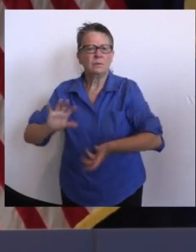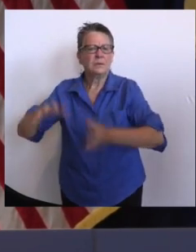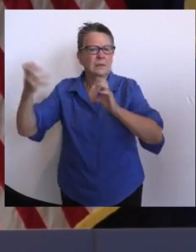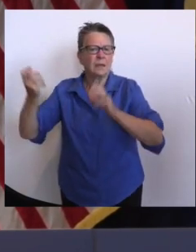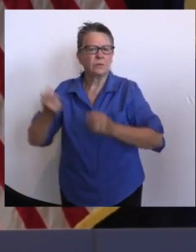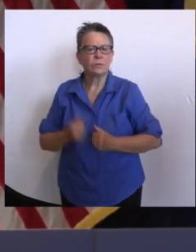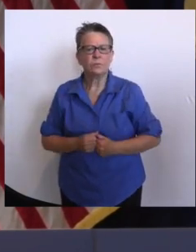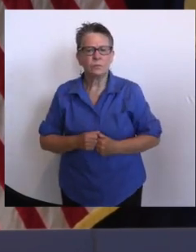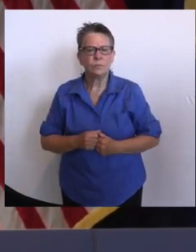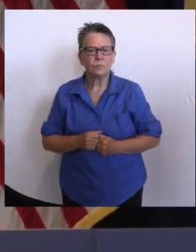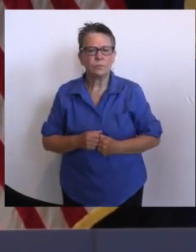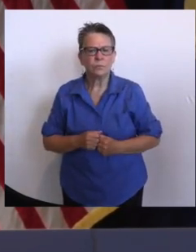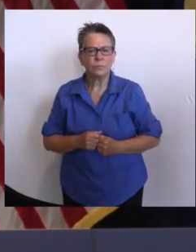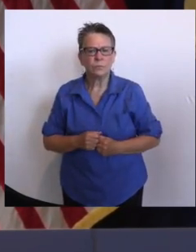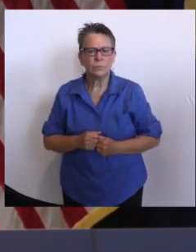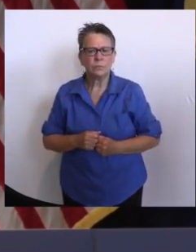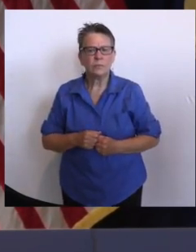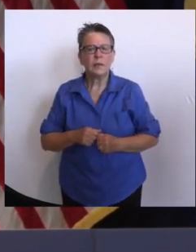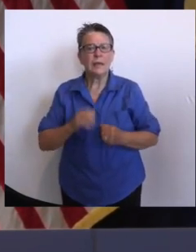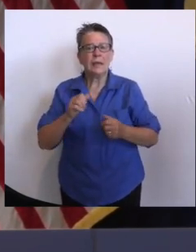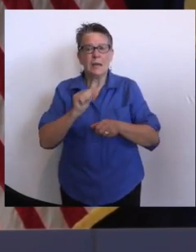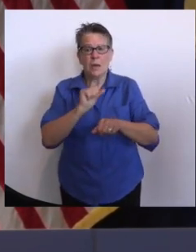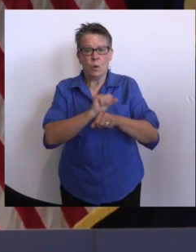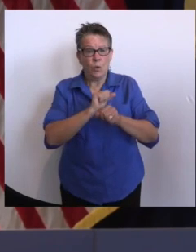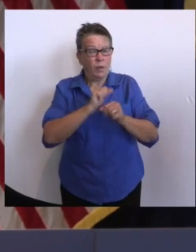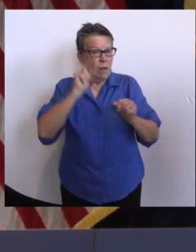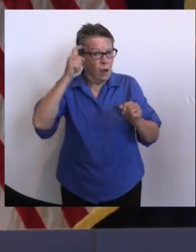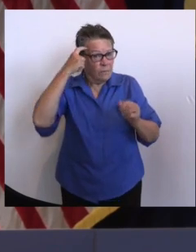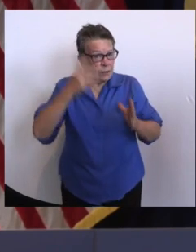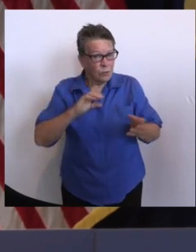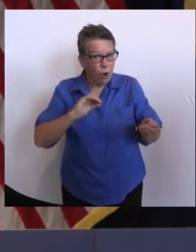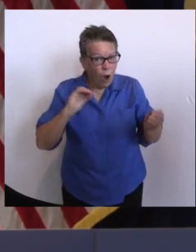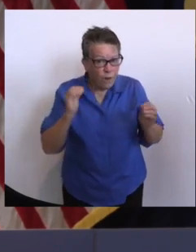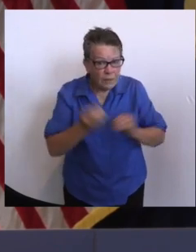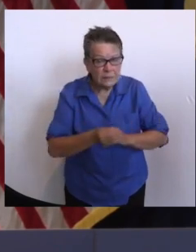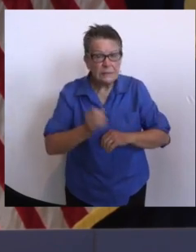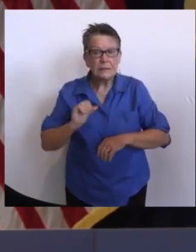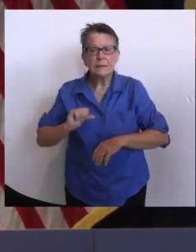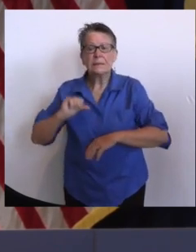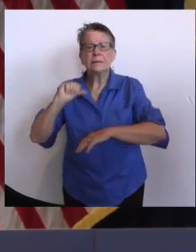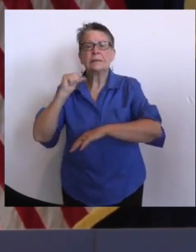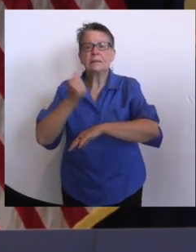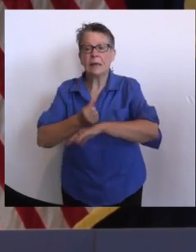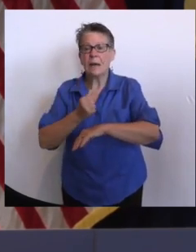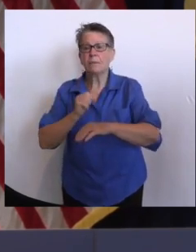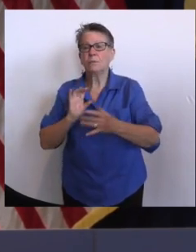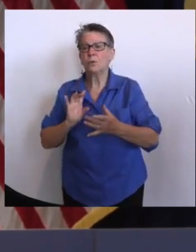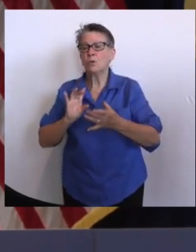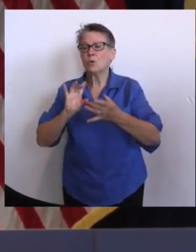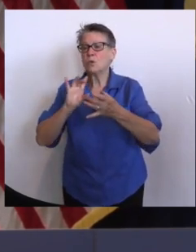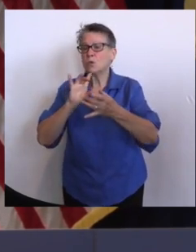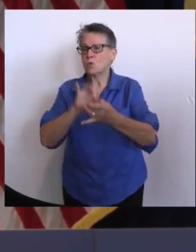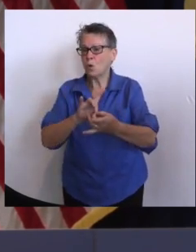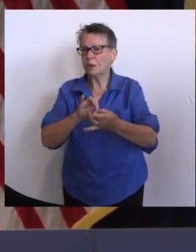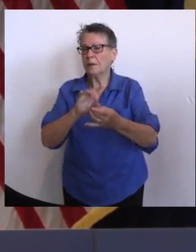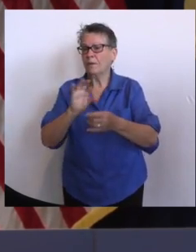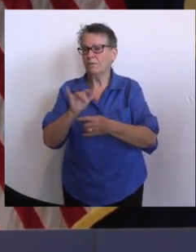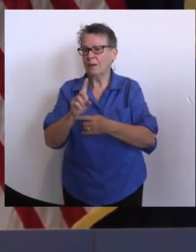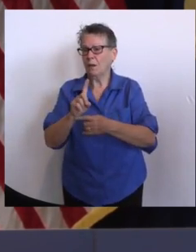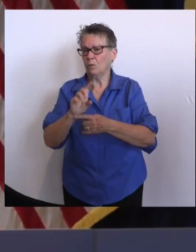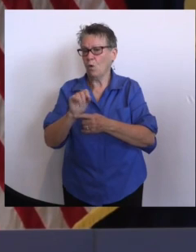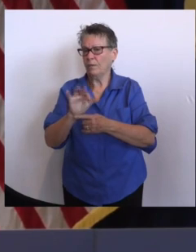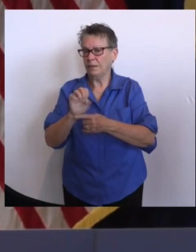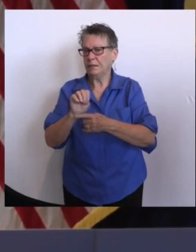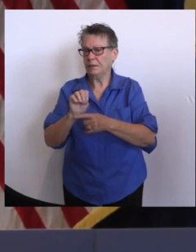Governor, we're also establishing a joint field office, which is one location, probably in the center part of the state, where